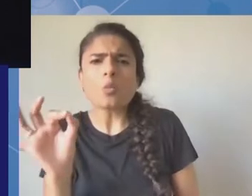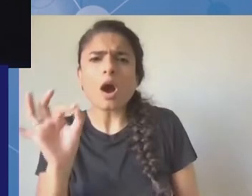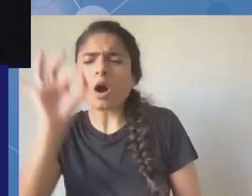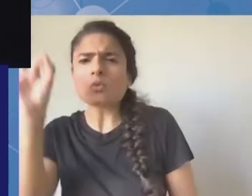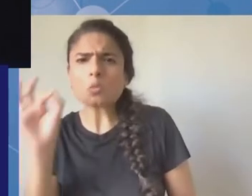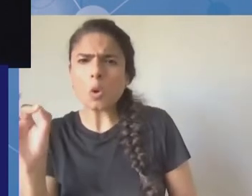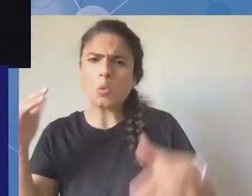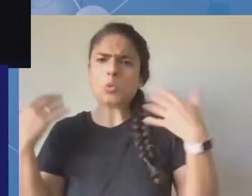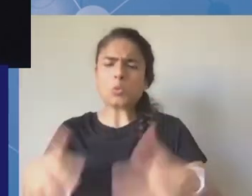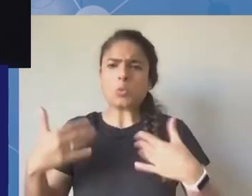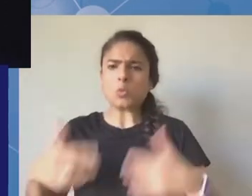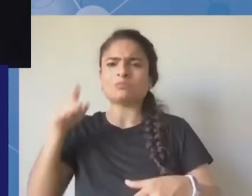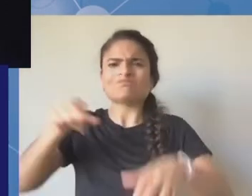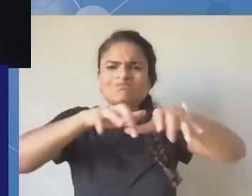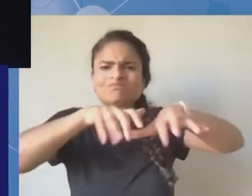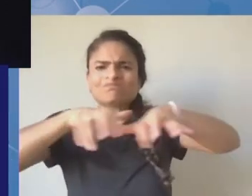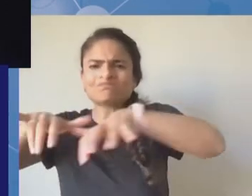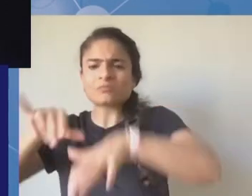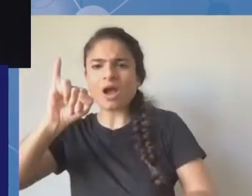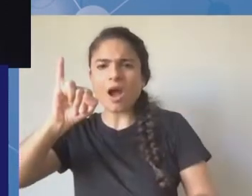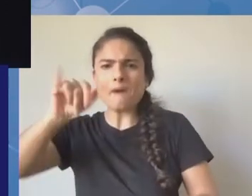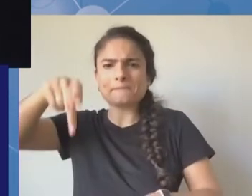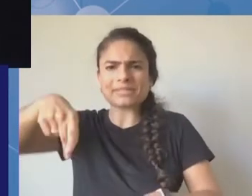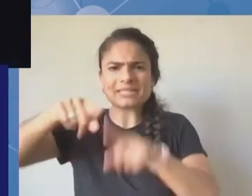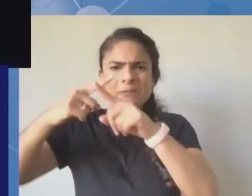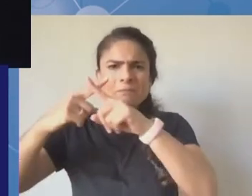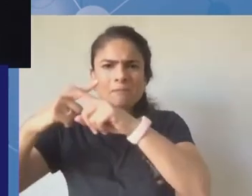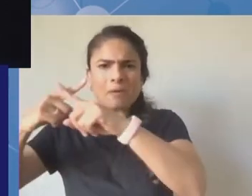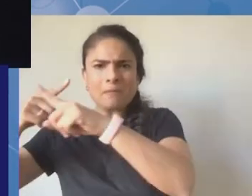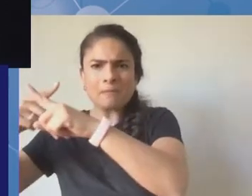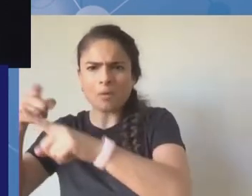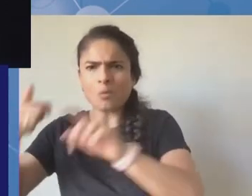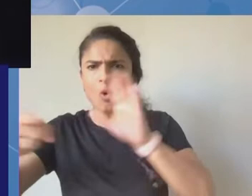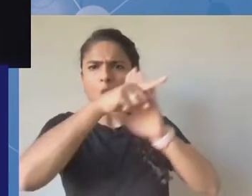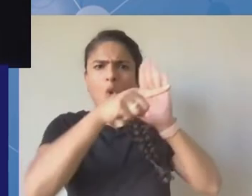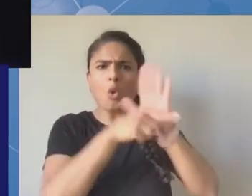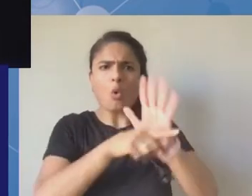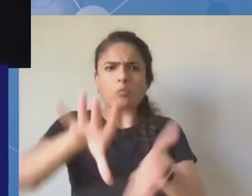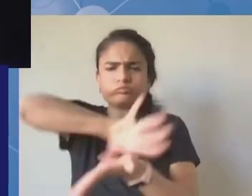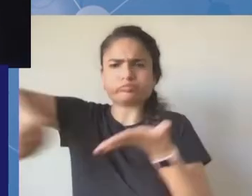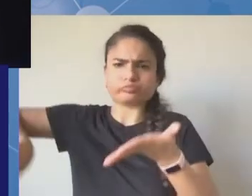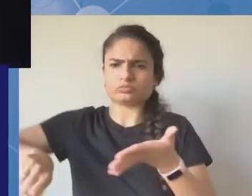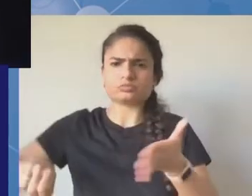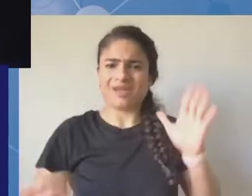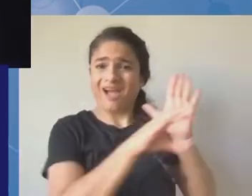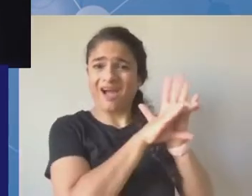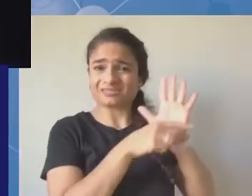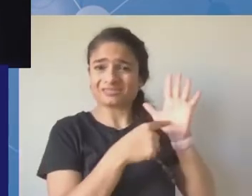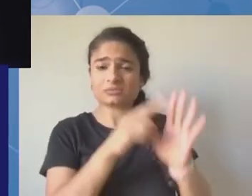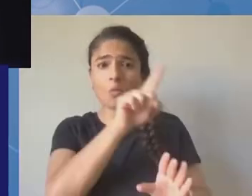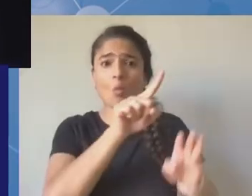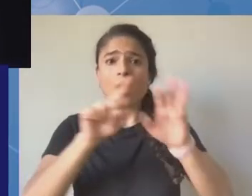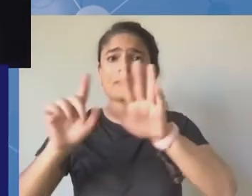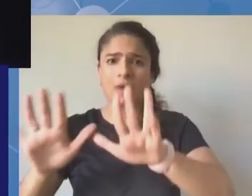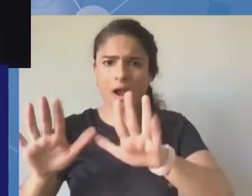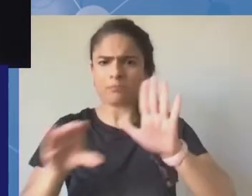including during times of political unrest. Which is, by the way, most of these countries had signed a law binding